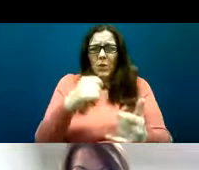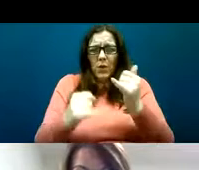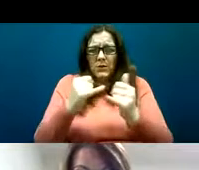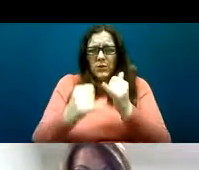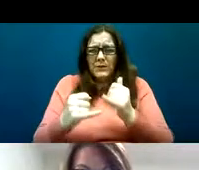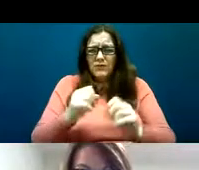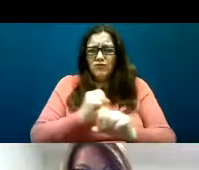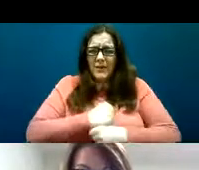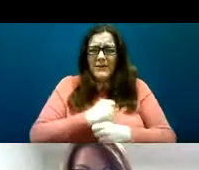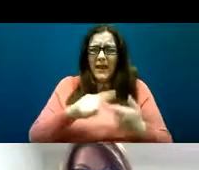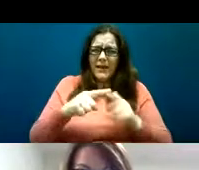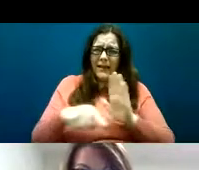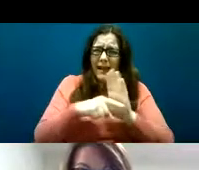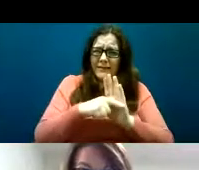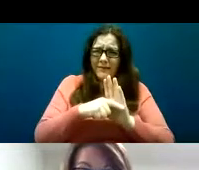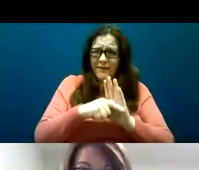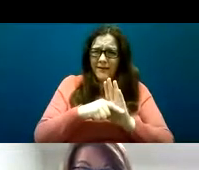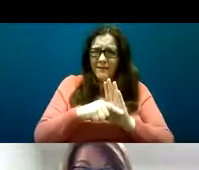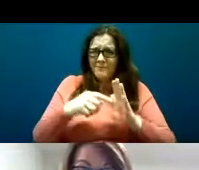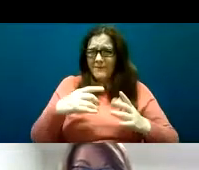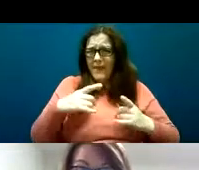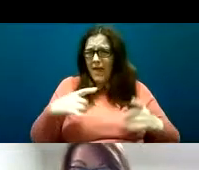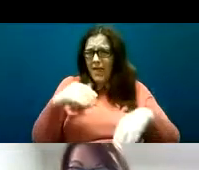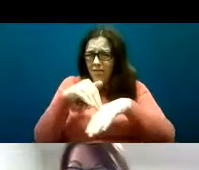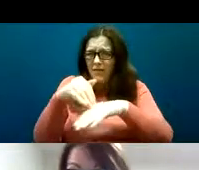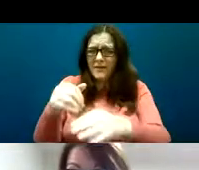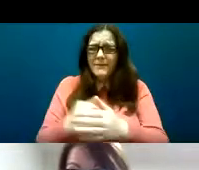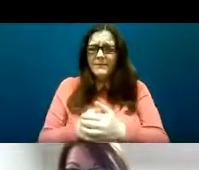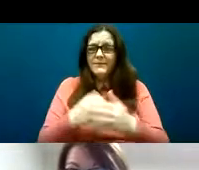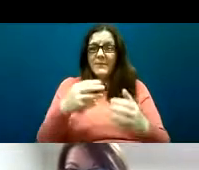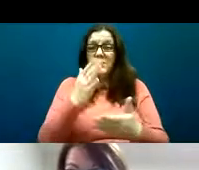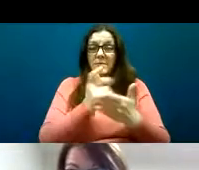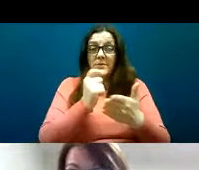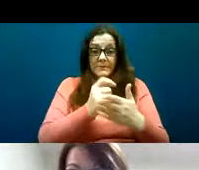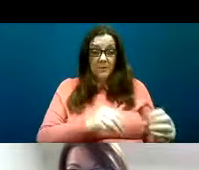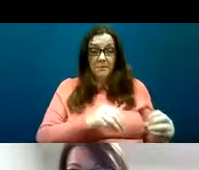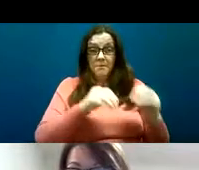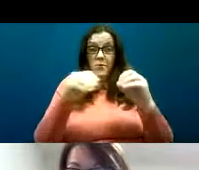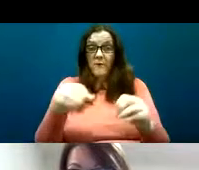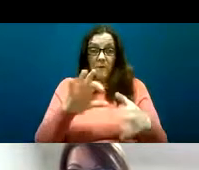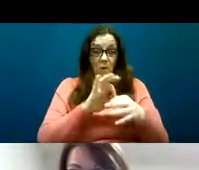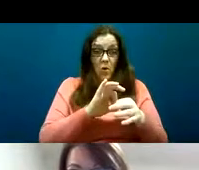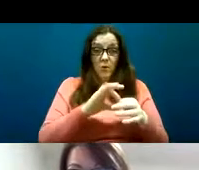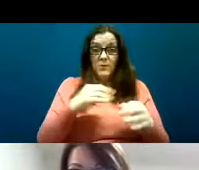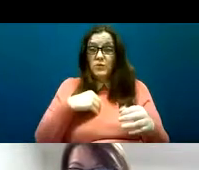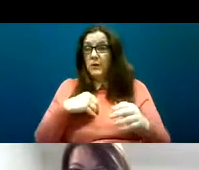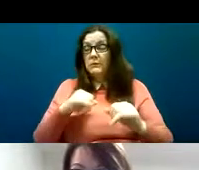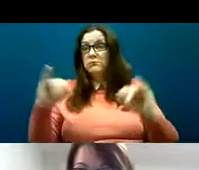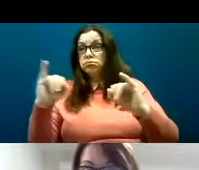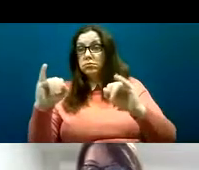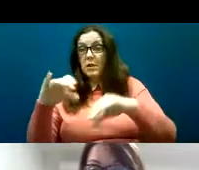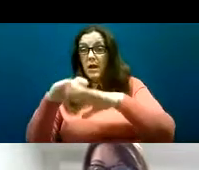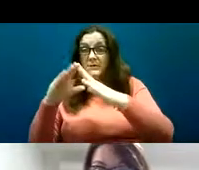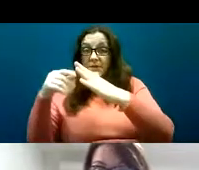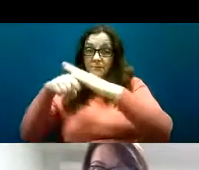health impact as well. The types of entrustions were from home to acute hospital, to private rented, community residential, couch